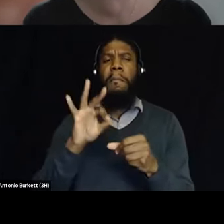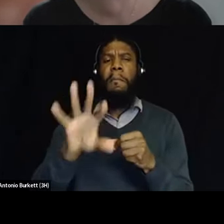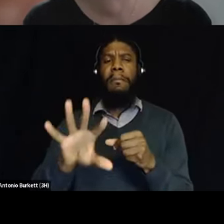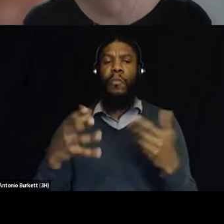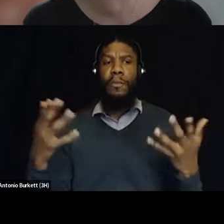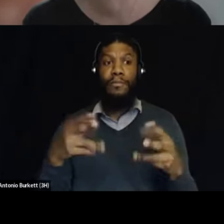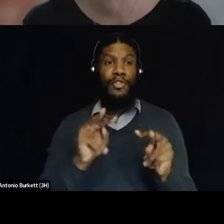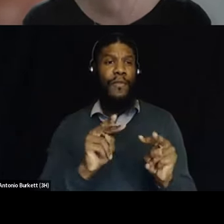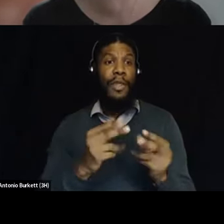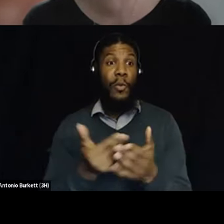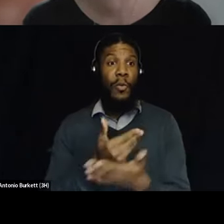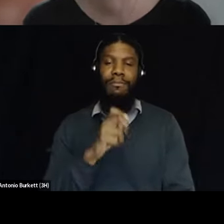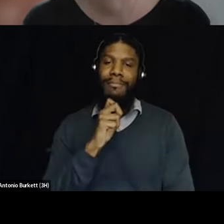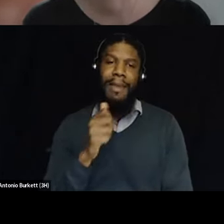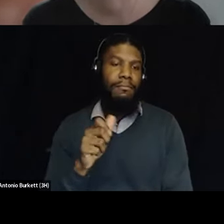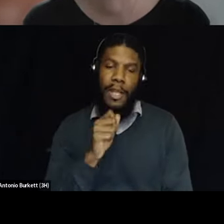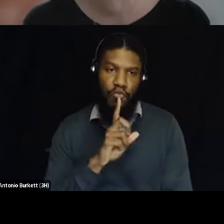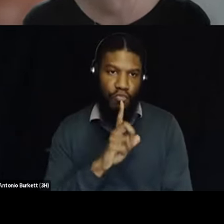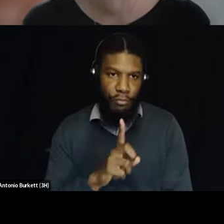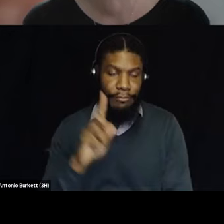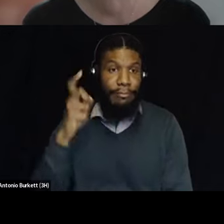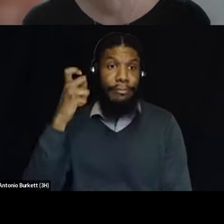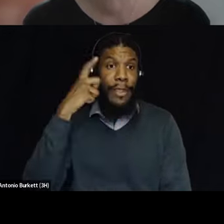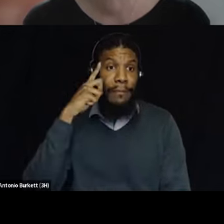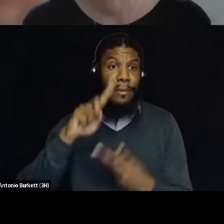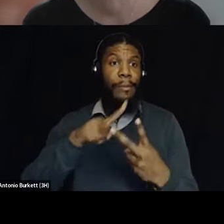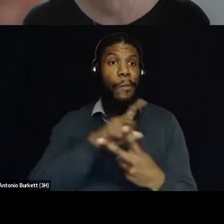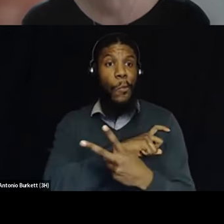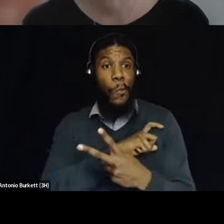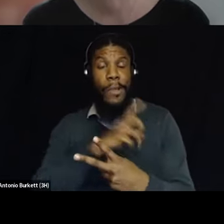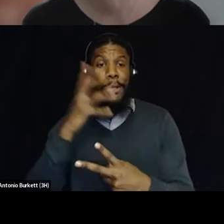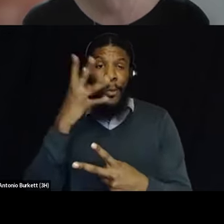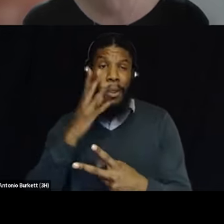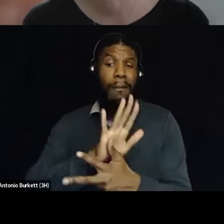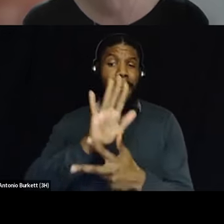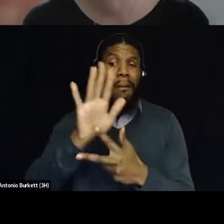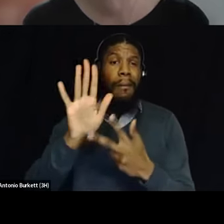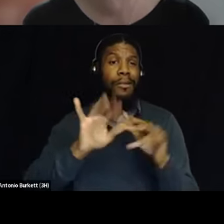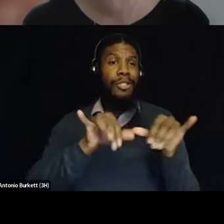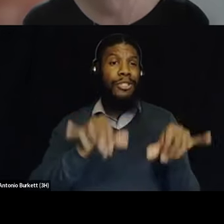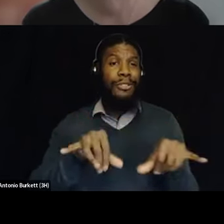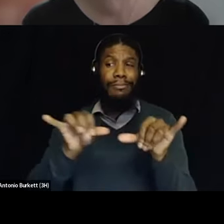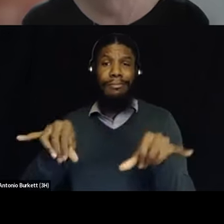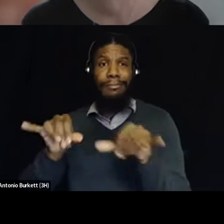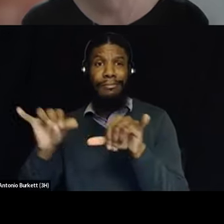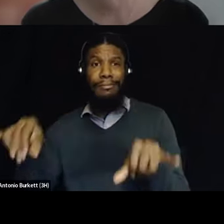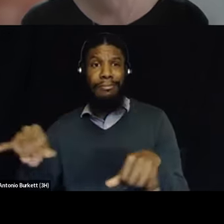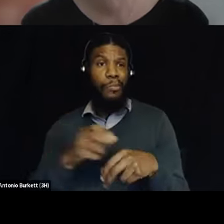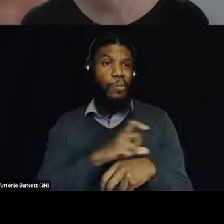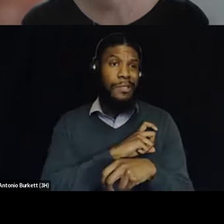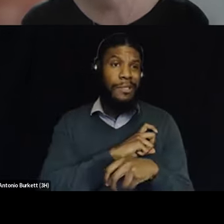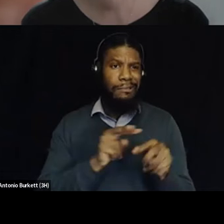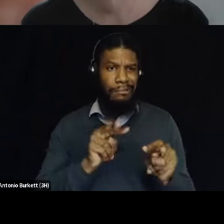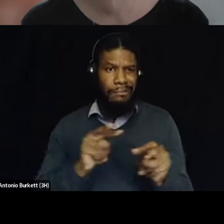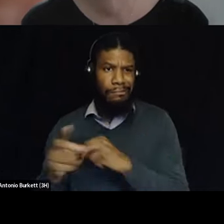nothing new right governments like the government the police immigration all of these entities all of these policing and punitive agencies